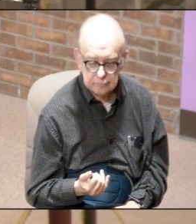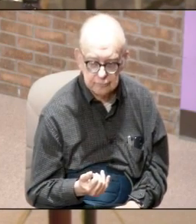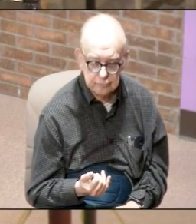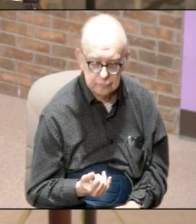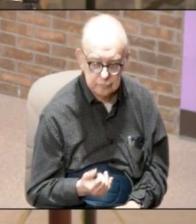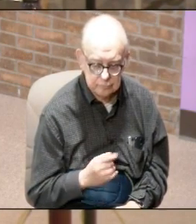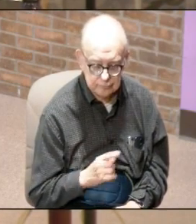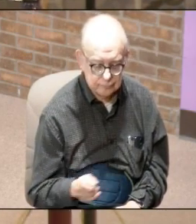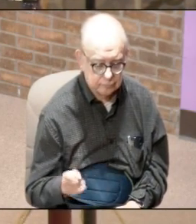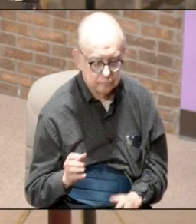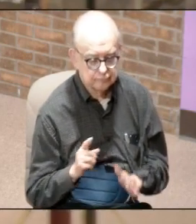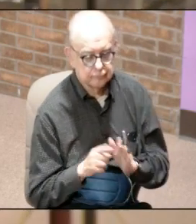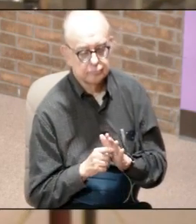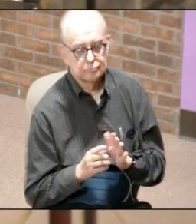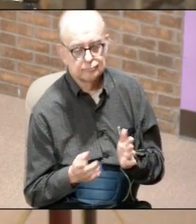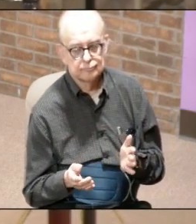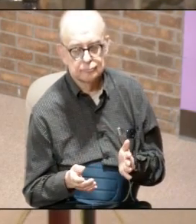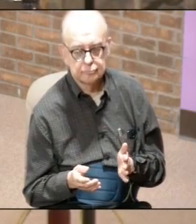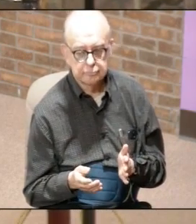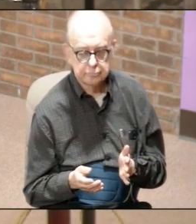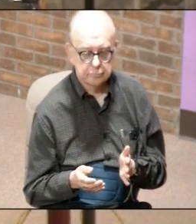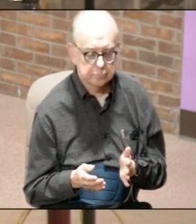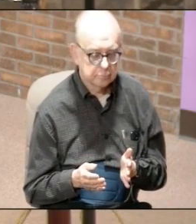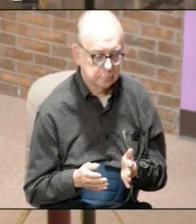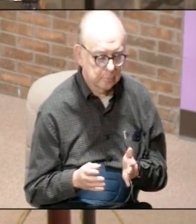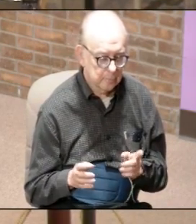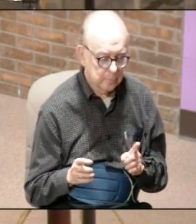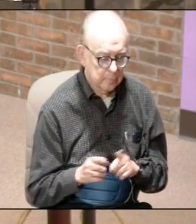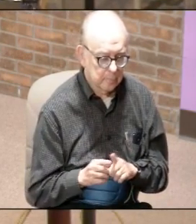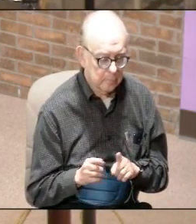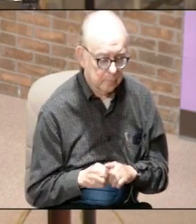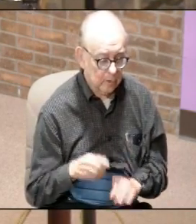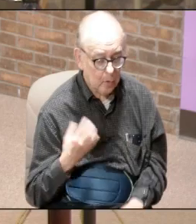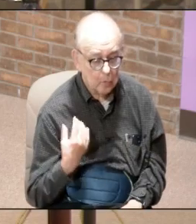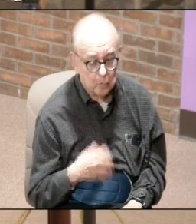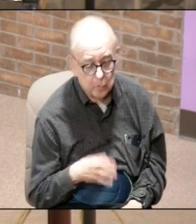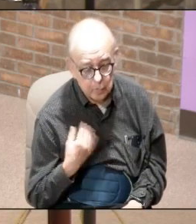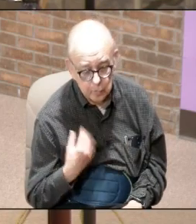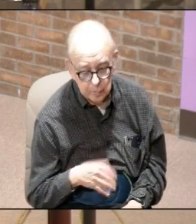in those moments it's just like wow